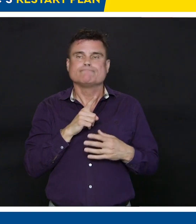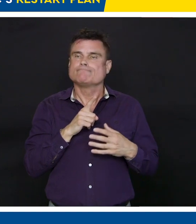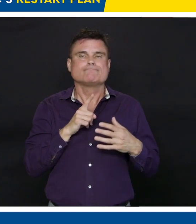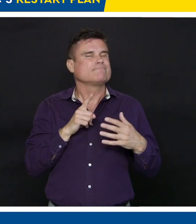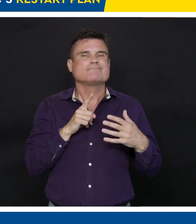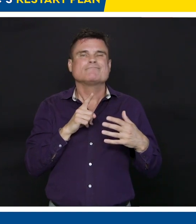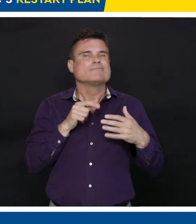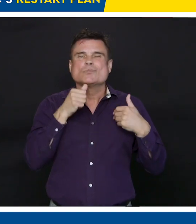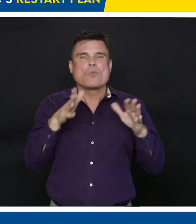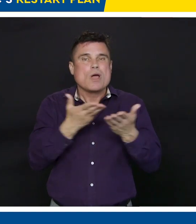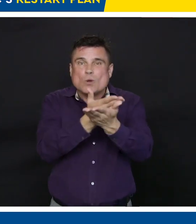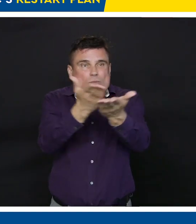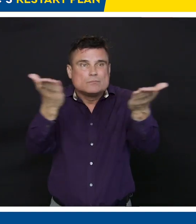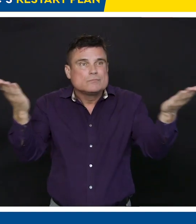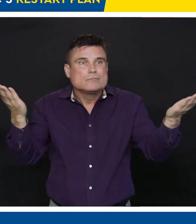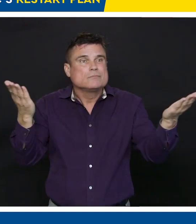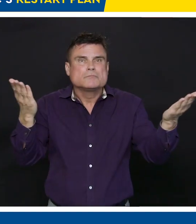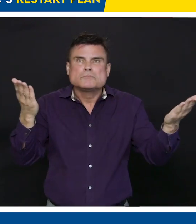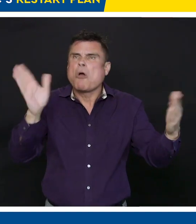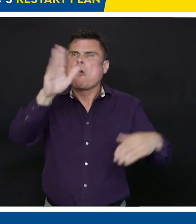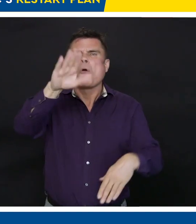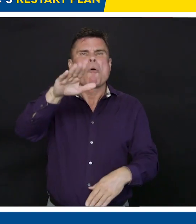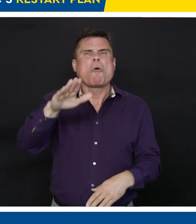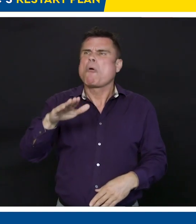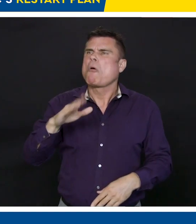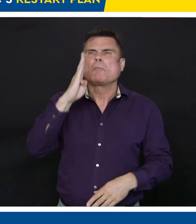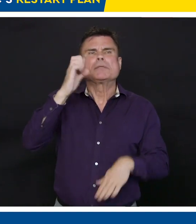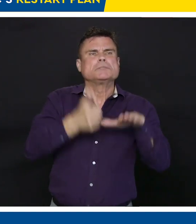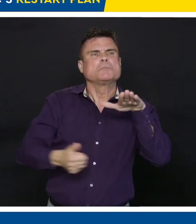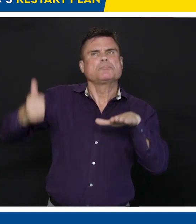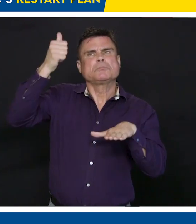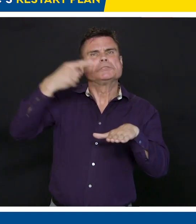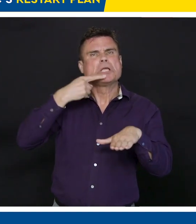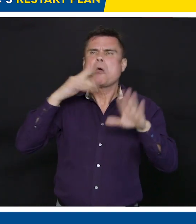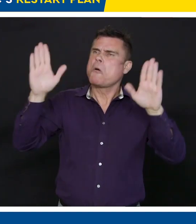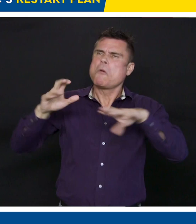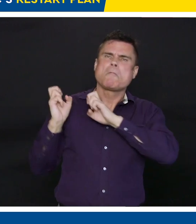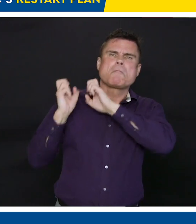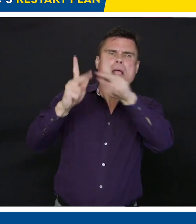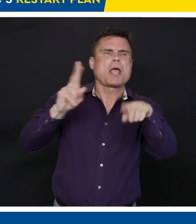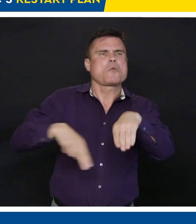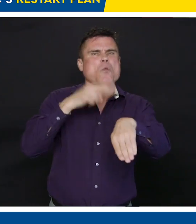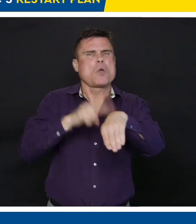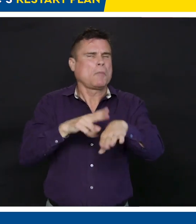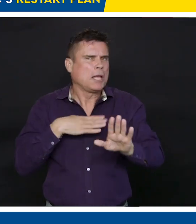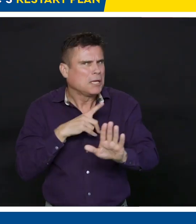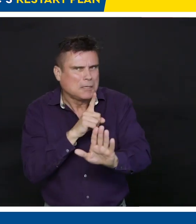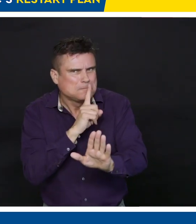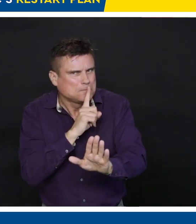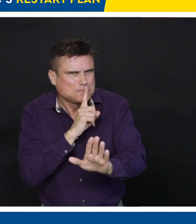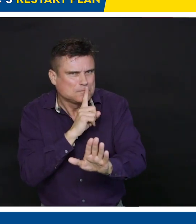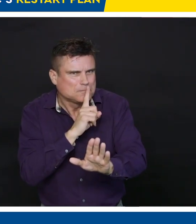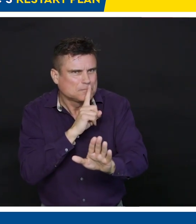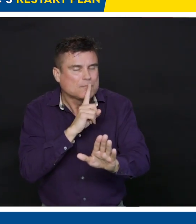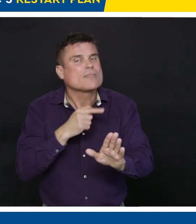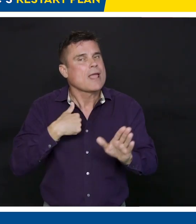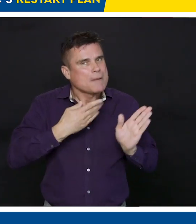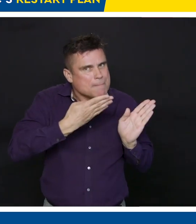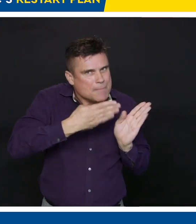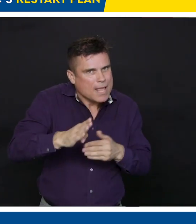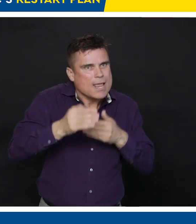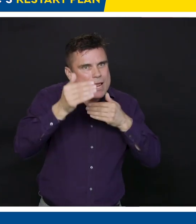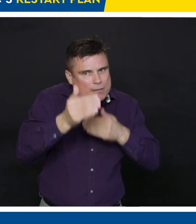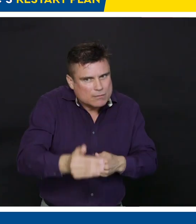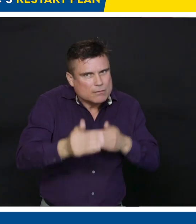I'm not saying that. I'm saying we have a plan to move to what will be the new normal, and we're going to be taking guidance along the way